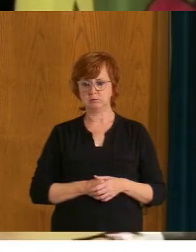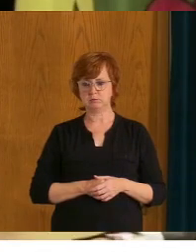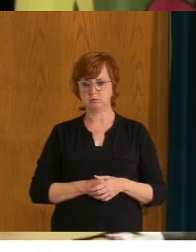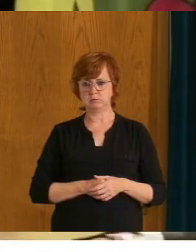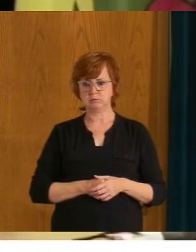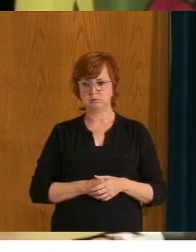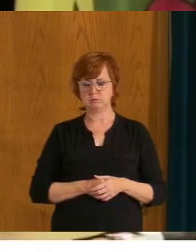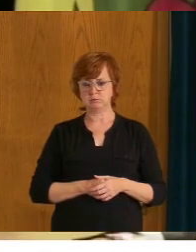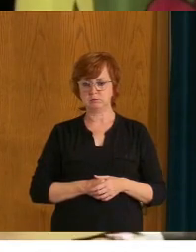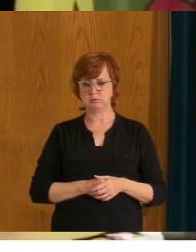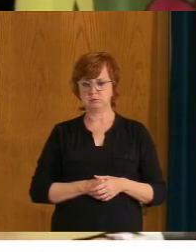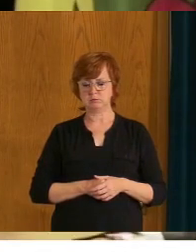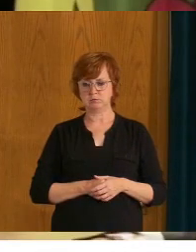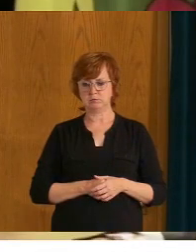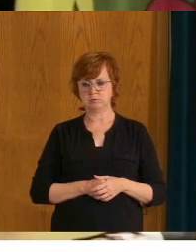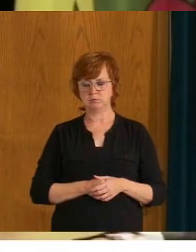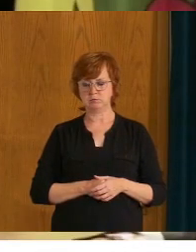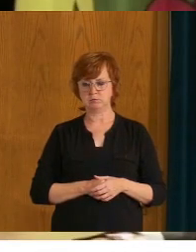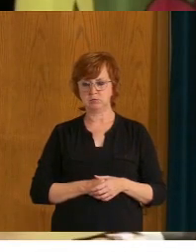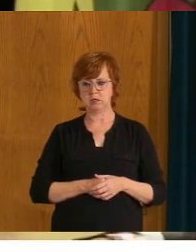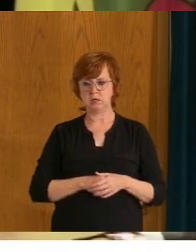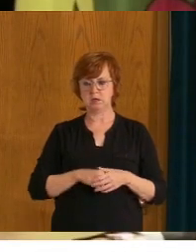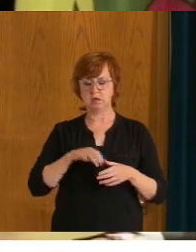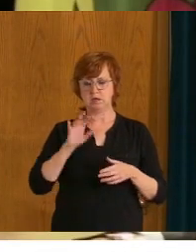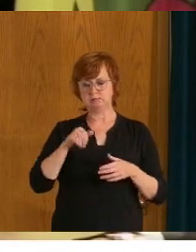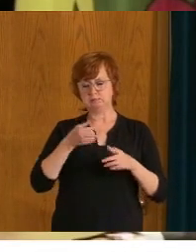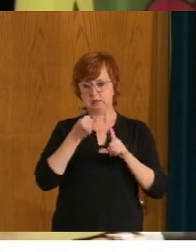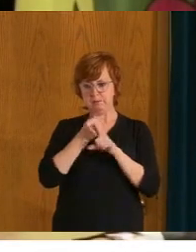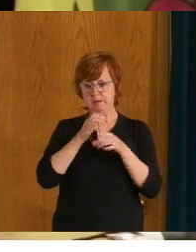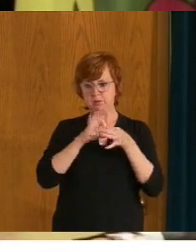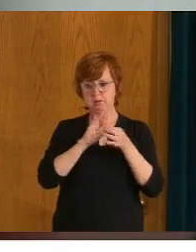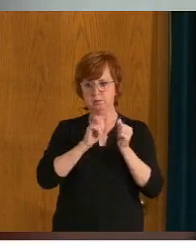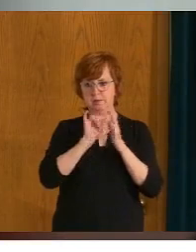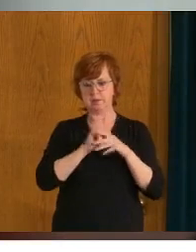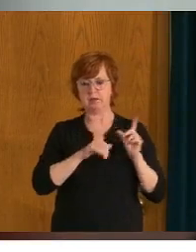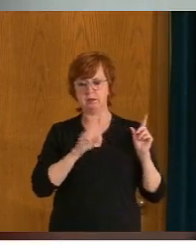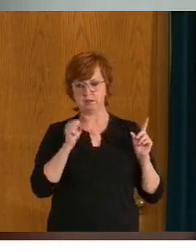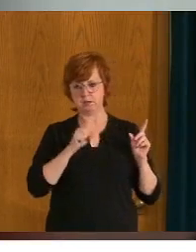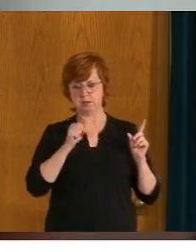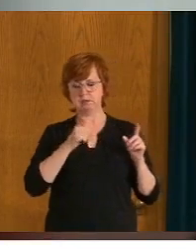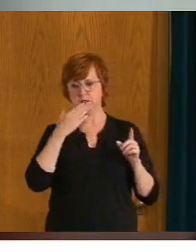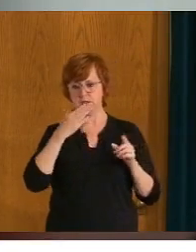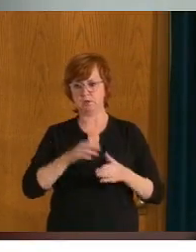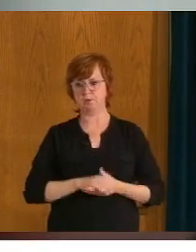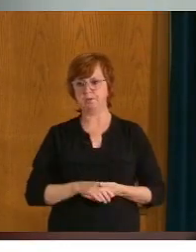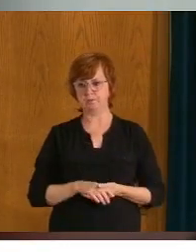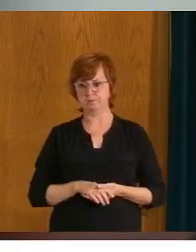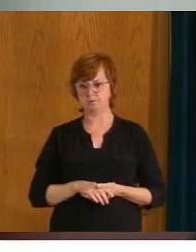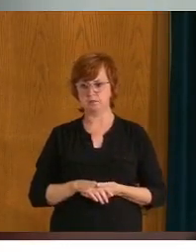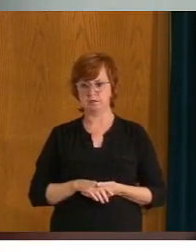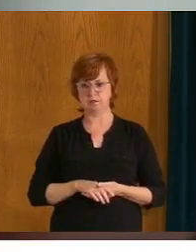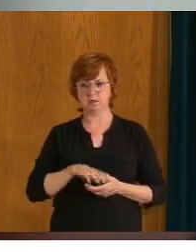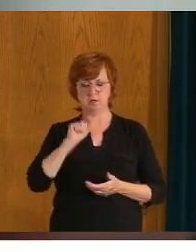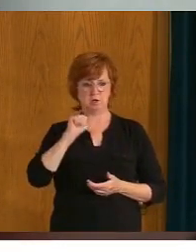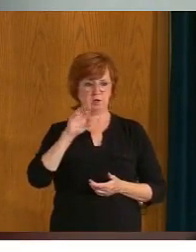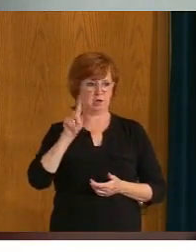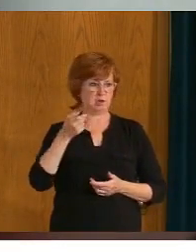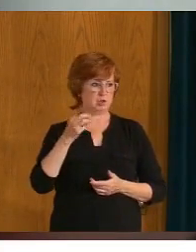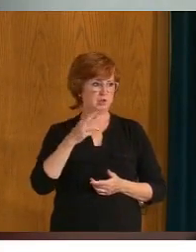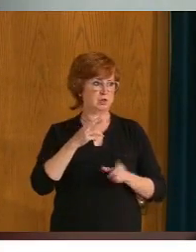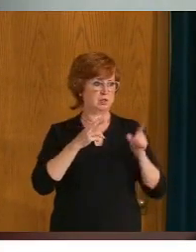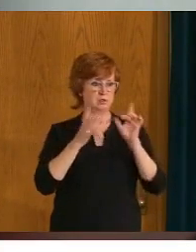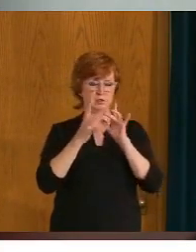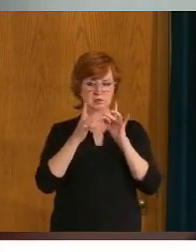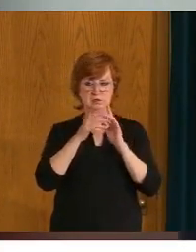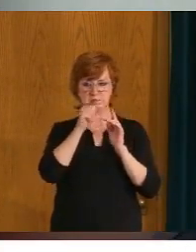could, could, could or cannot be impacted, I guess. Scott, Thank you, premier. So, course, Arthur could always follow up with the privacy